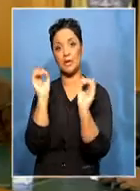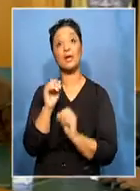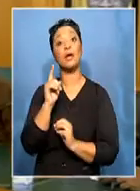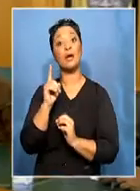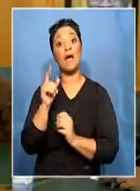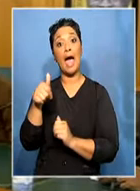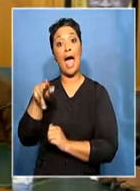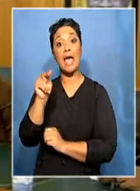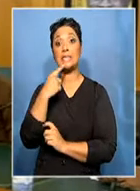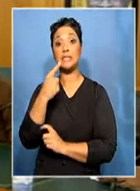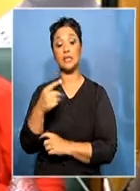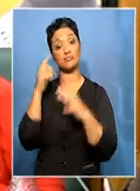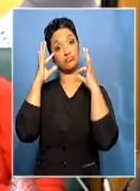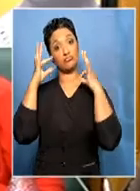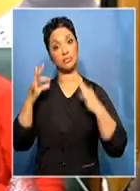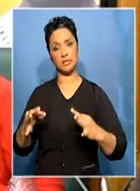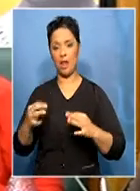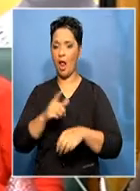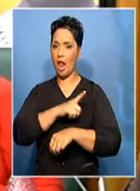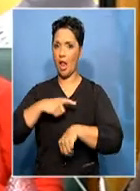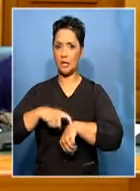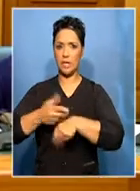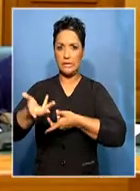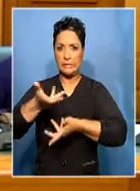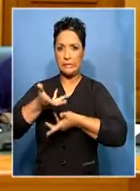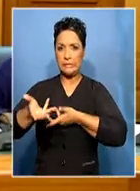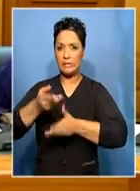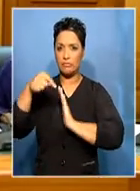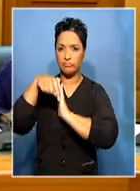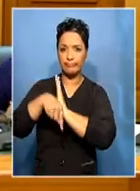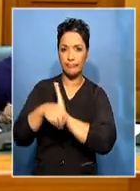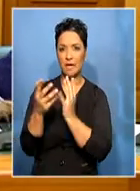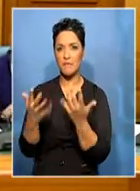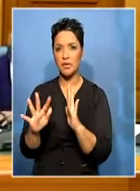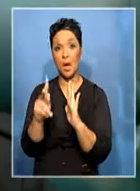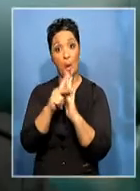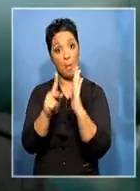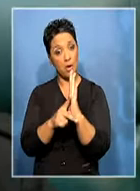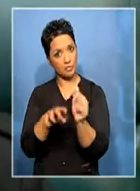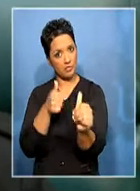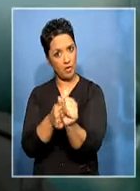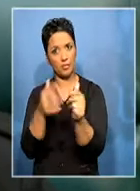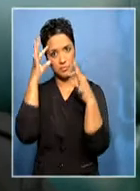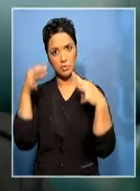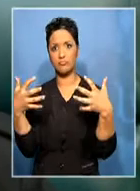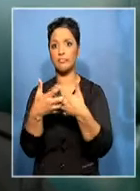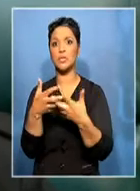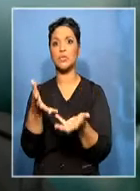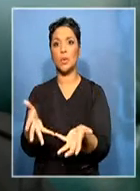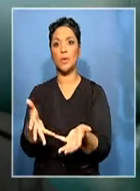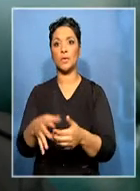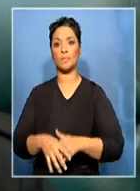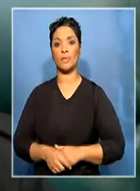its decision was deliberated at length and was in line with the party's policies. We always take it